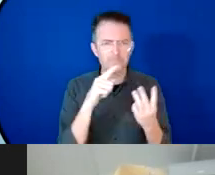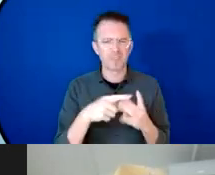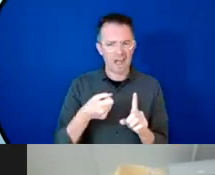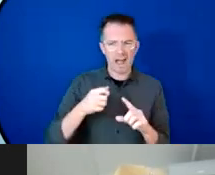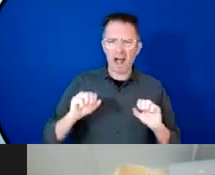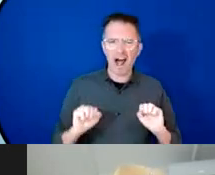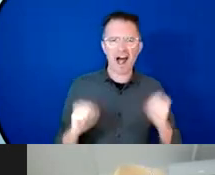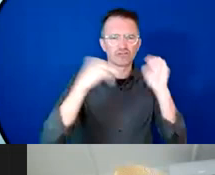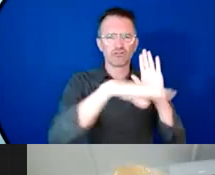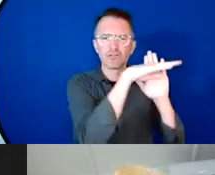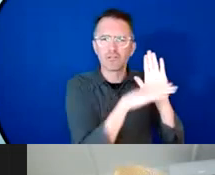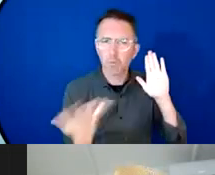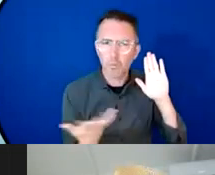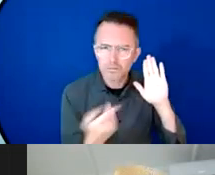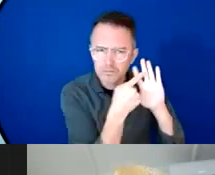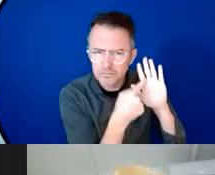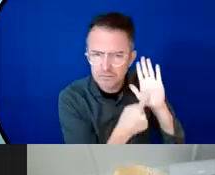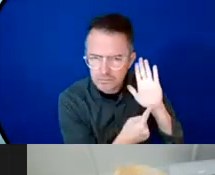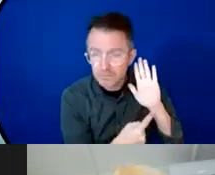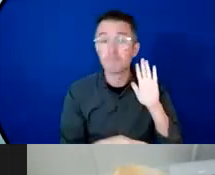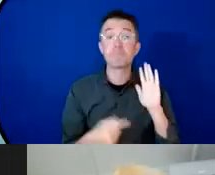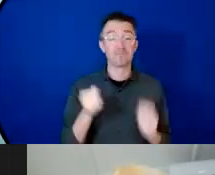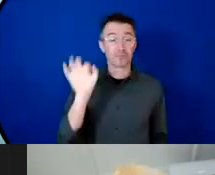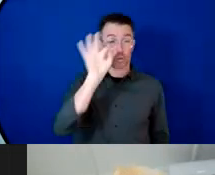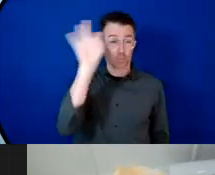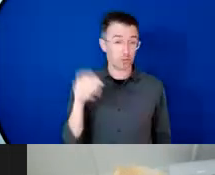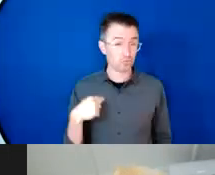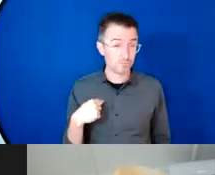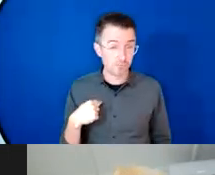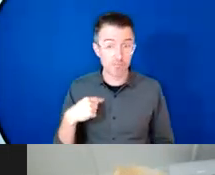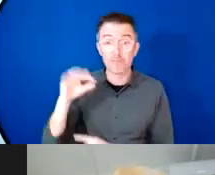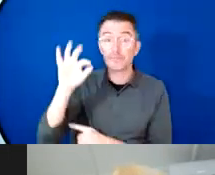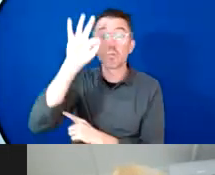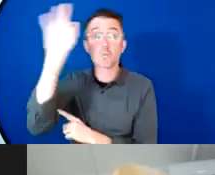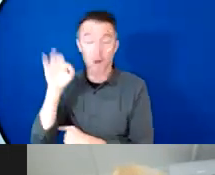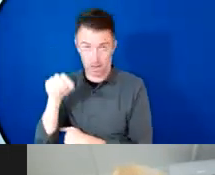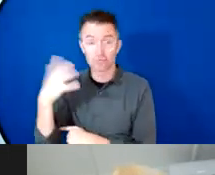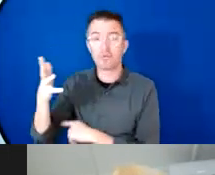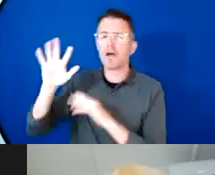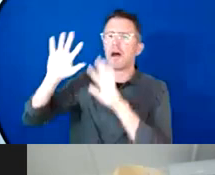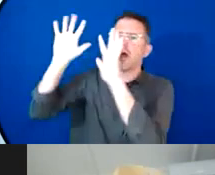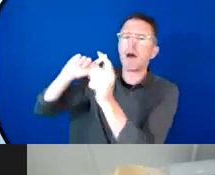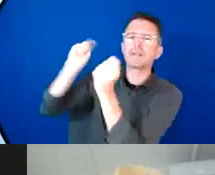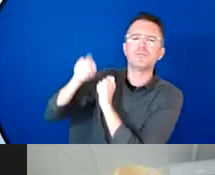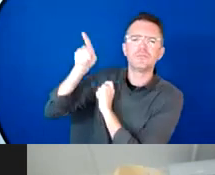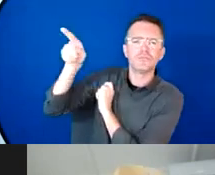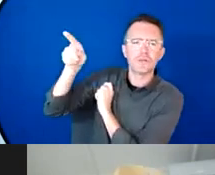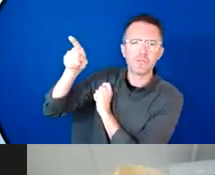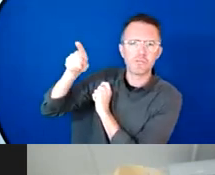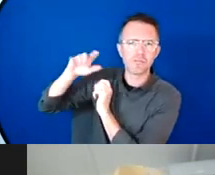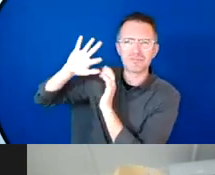affected SRH gender equity and amongst young people? Yes